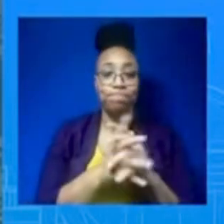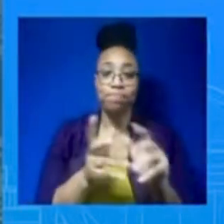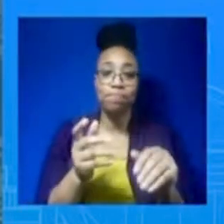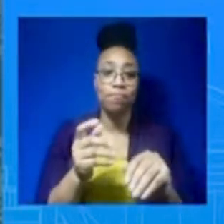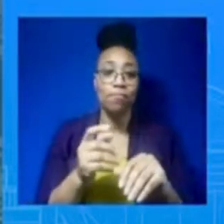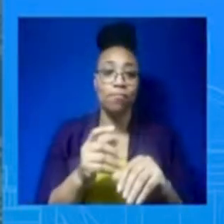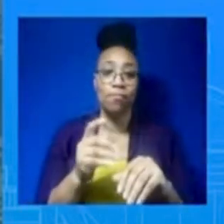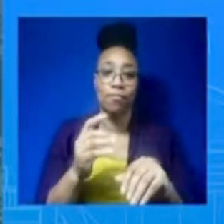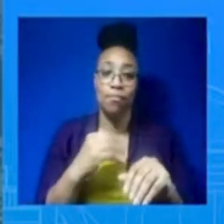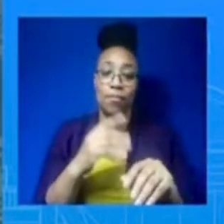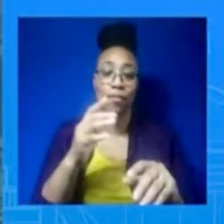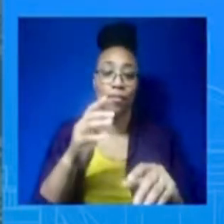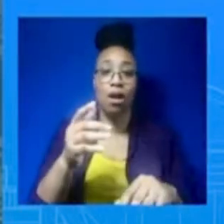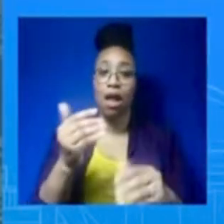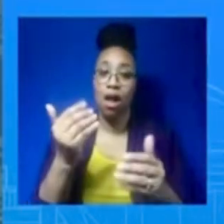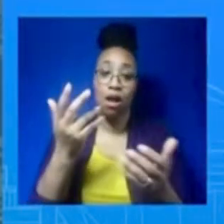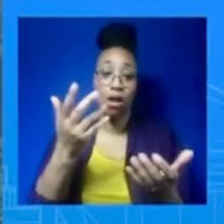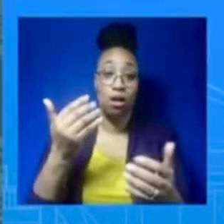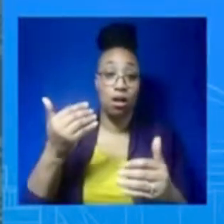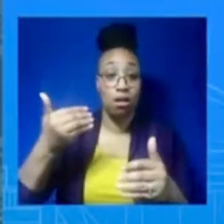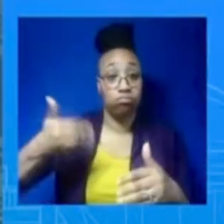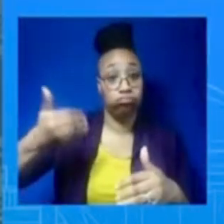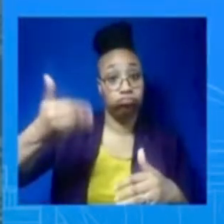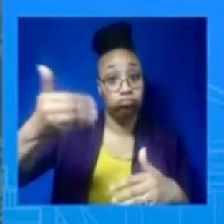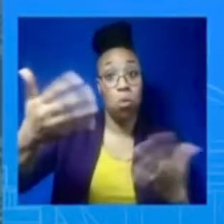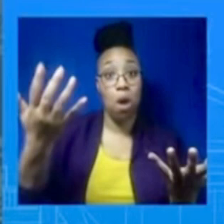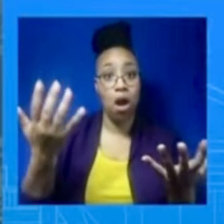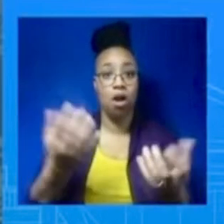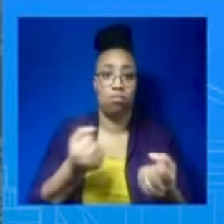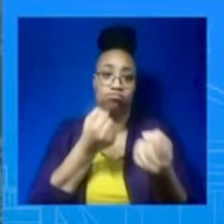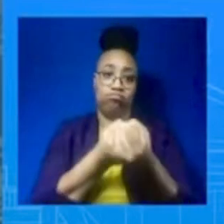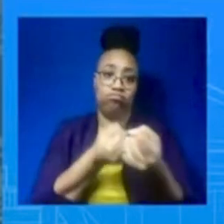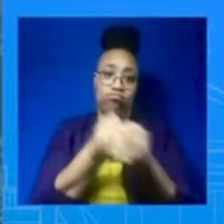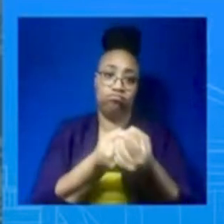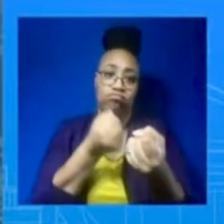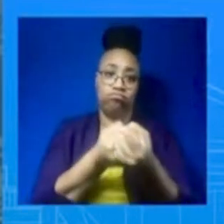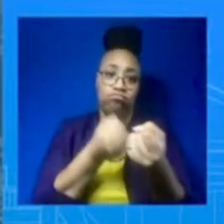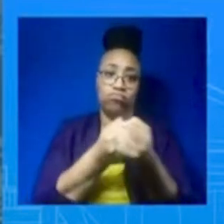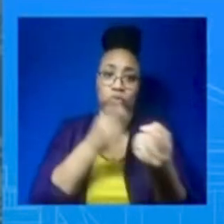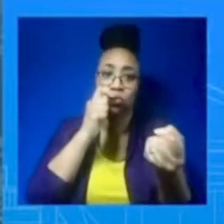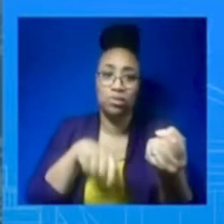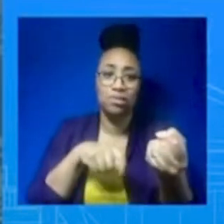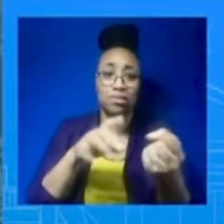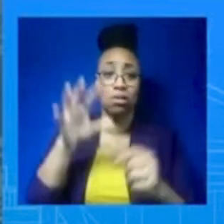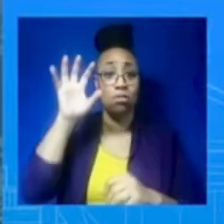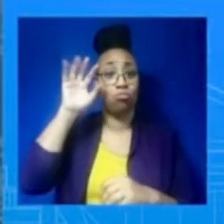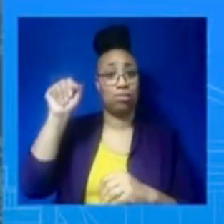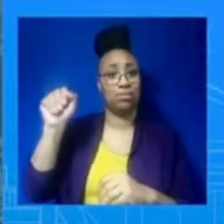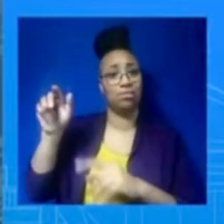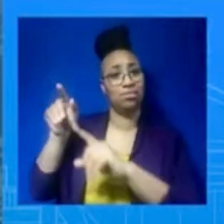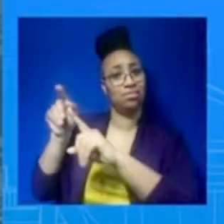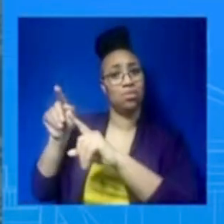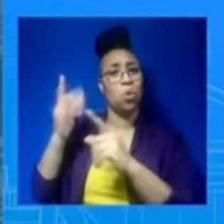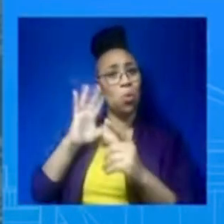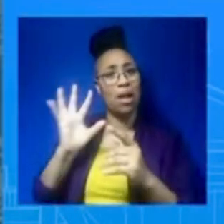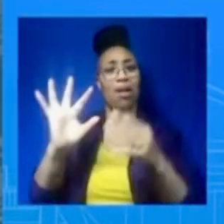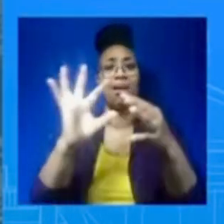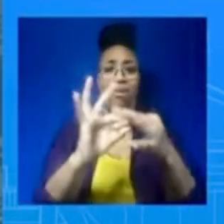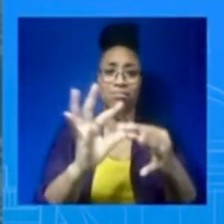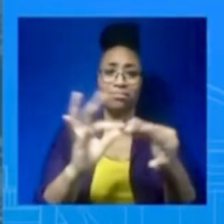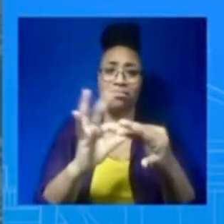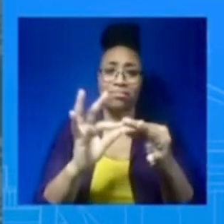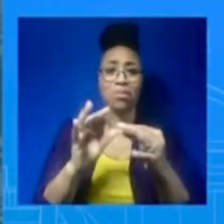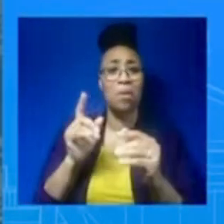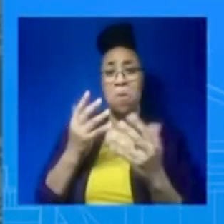and that will continue. I'm not going to speak, get ahead of the President's remarks. After you've spoken with other allies.